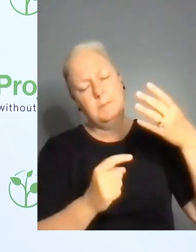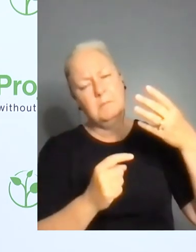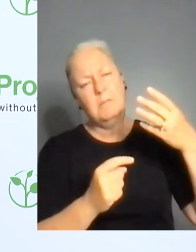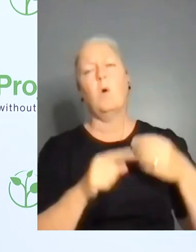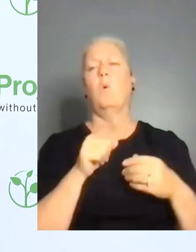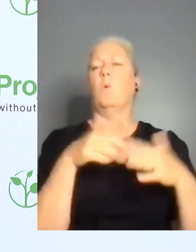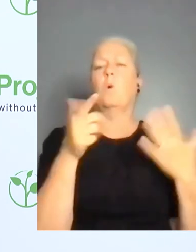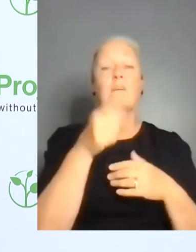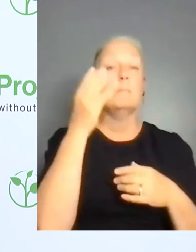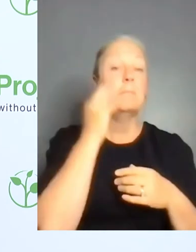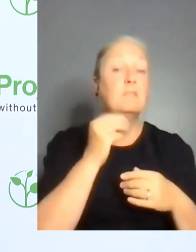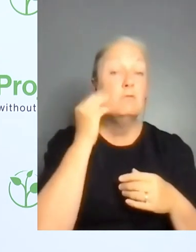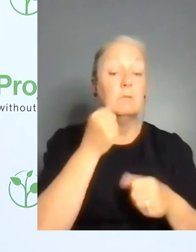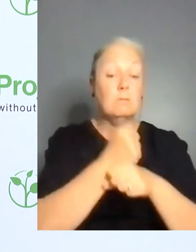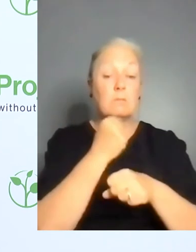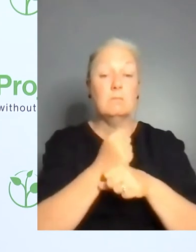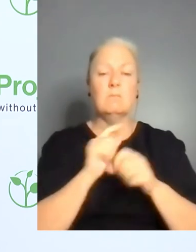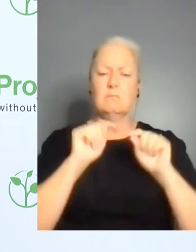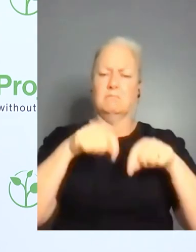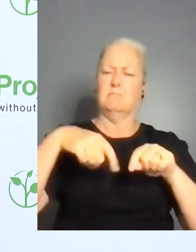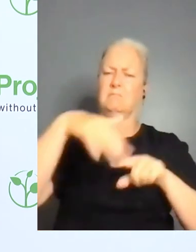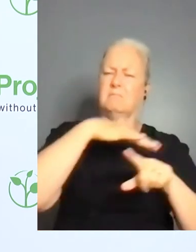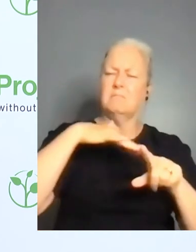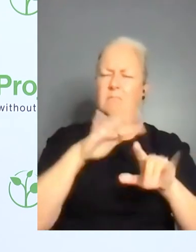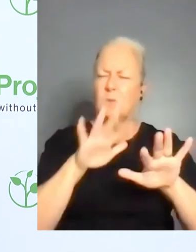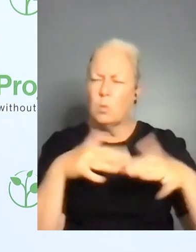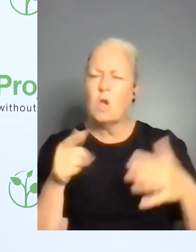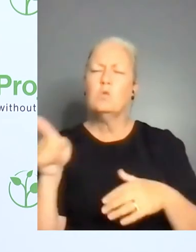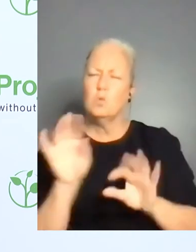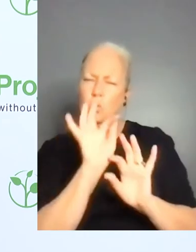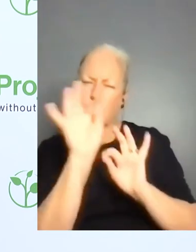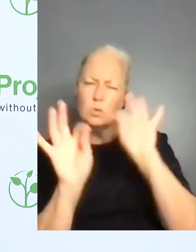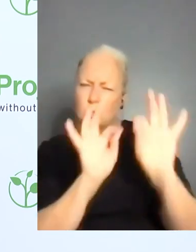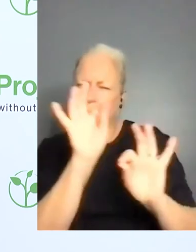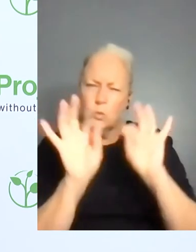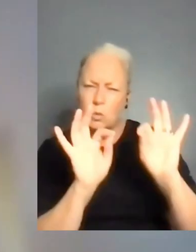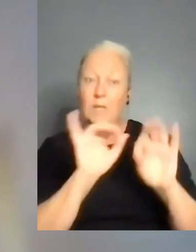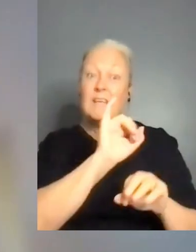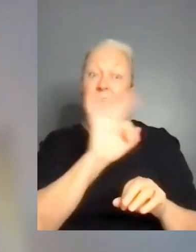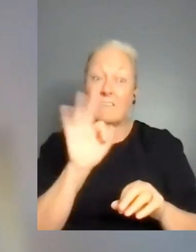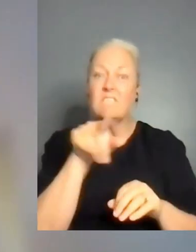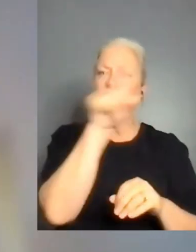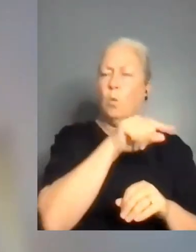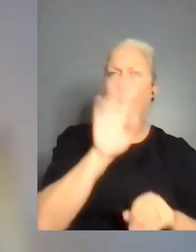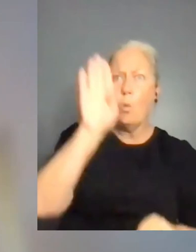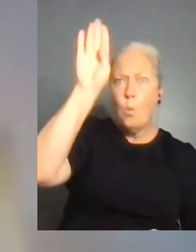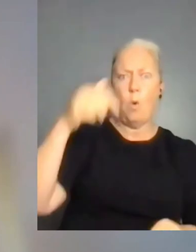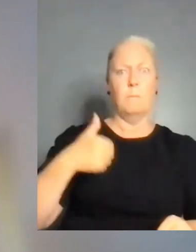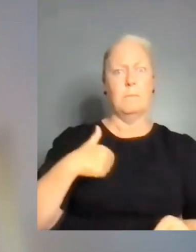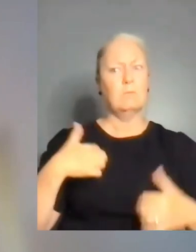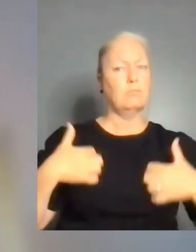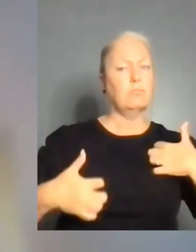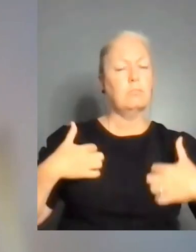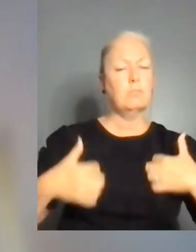what would be your first questions to ask if someone approaches you? So it's very important that an